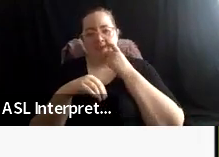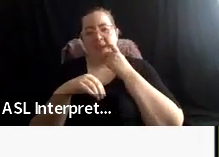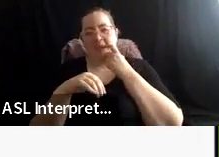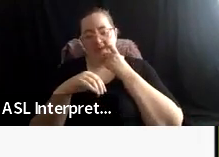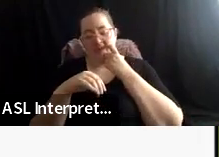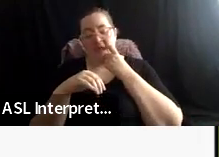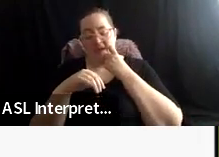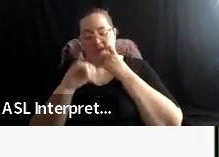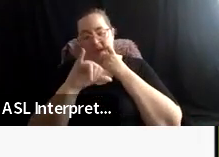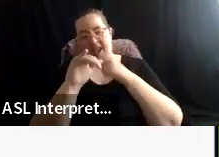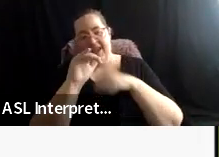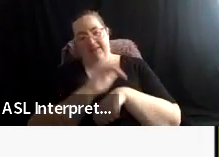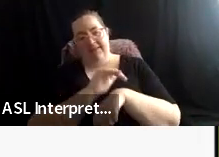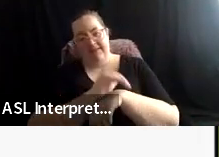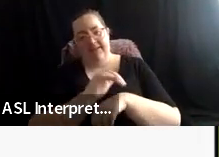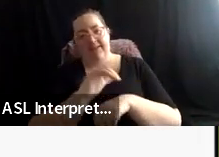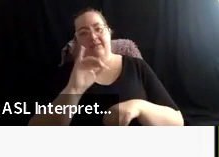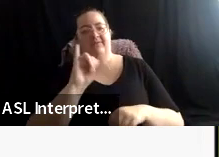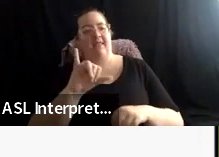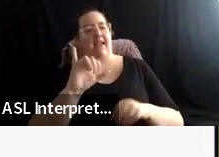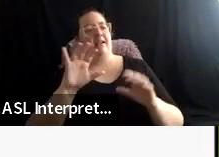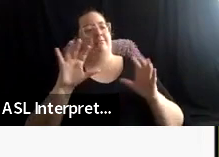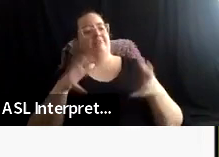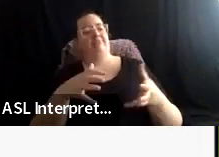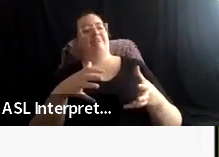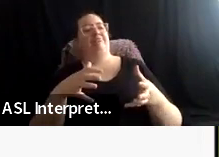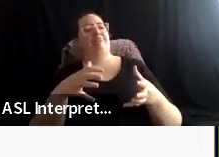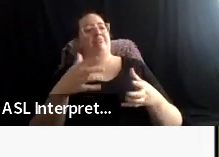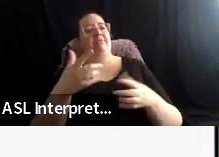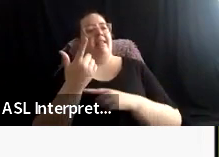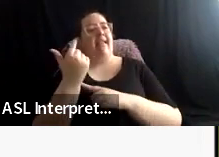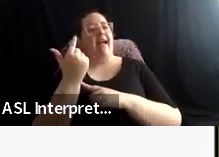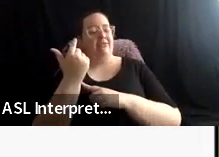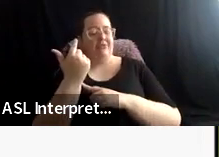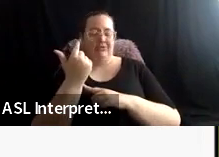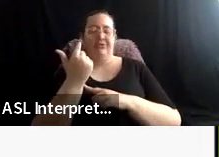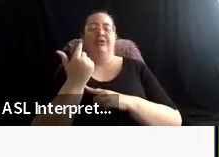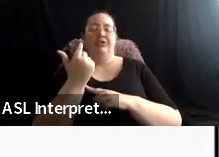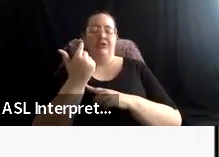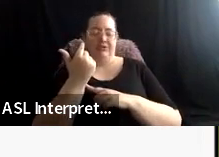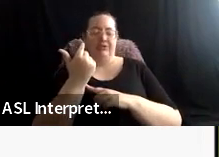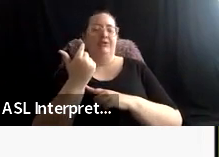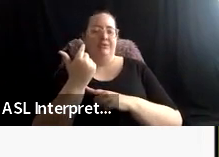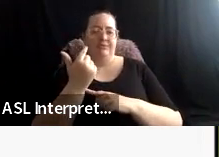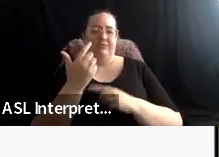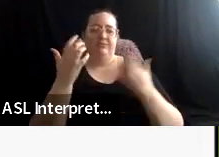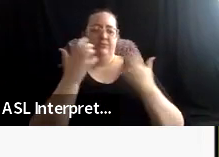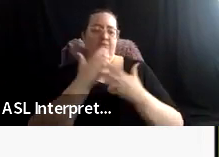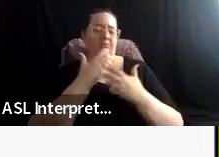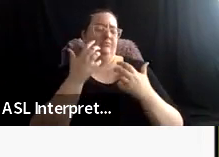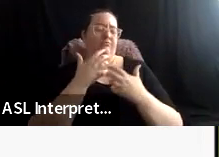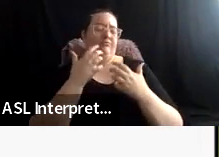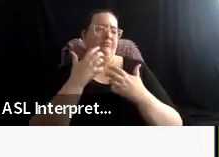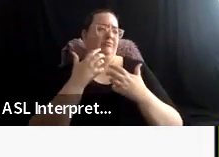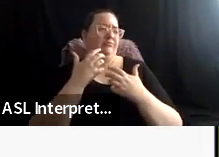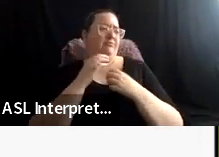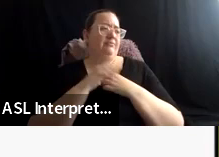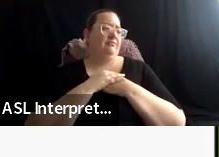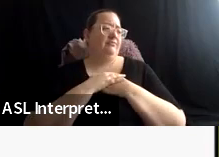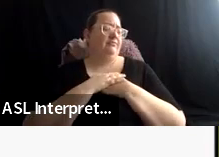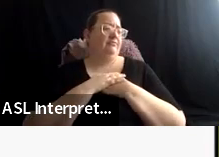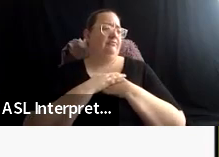night and then the convening we had last year. Yeah. it was a very deeply, um,